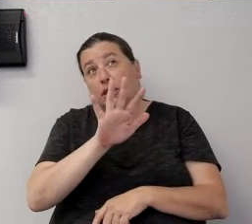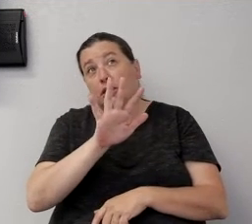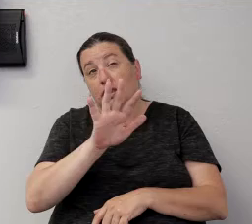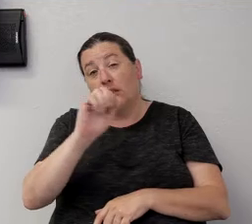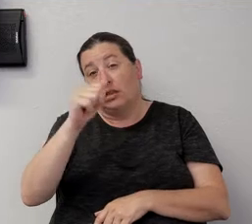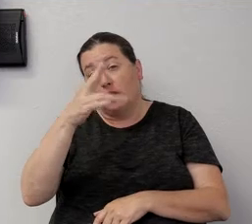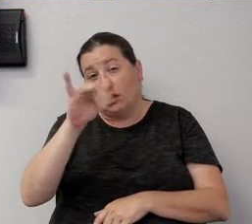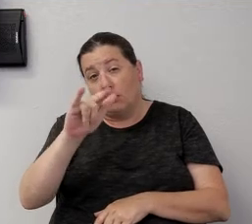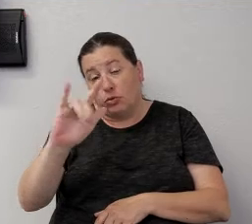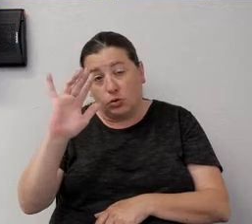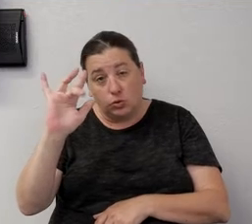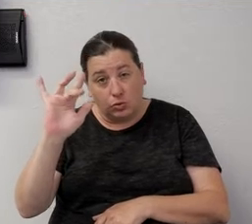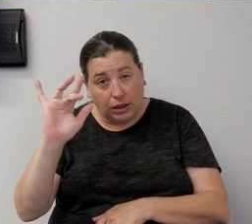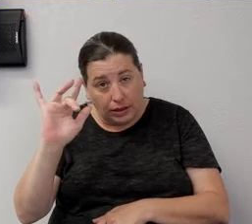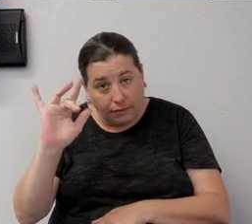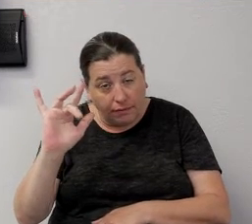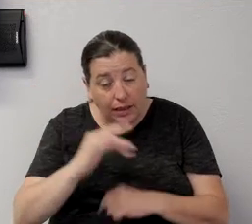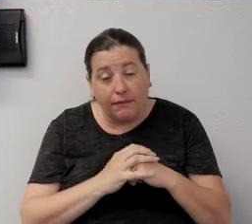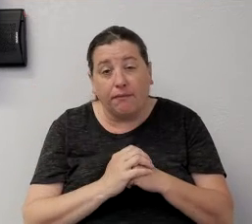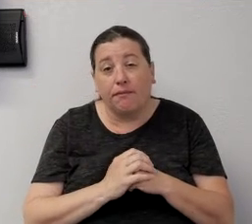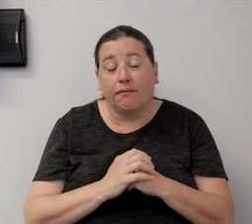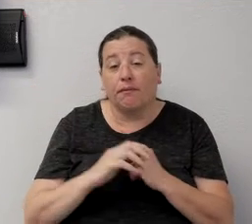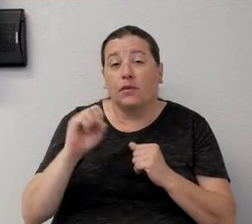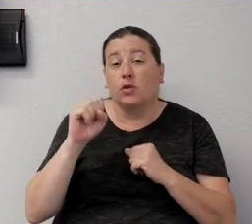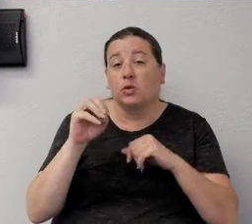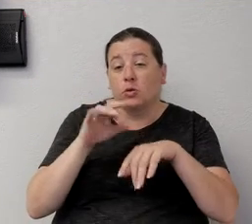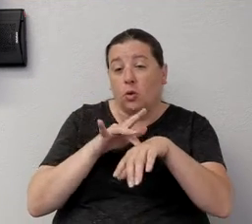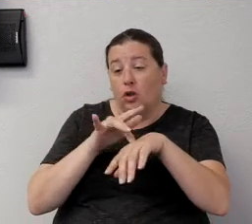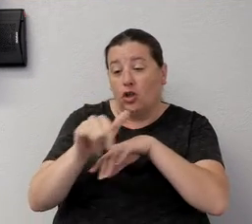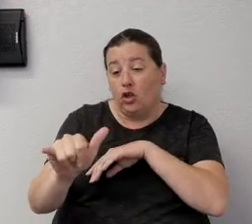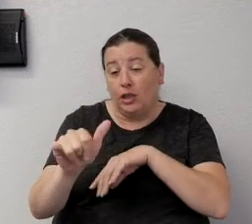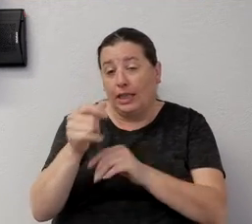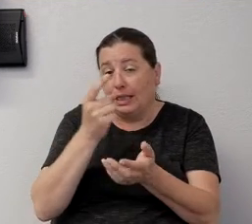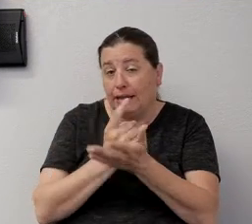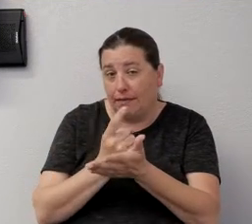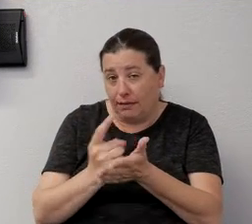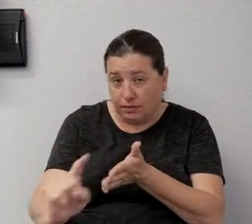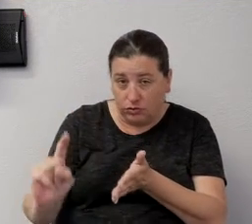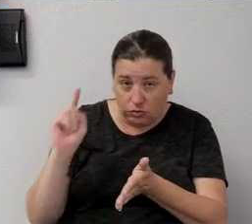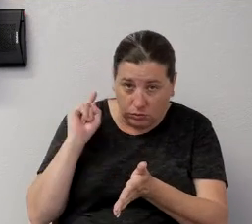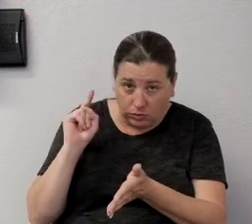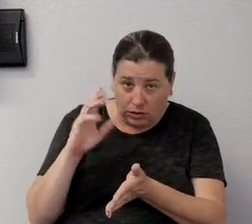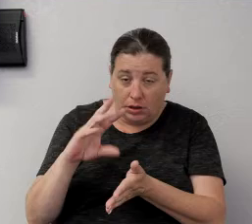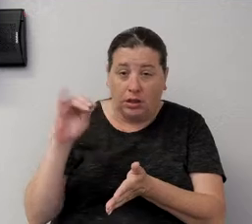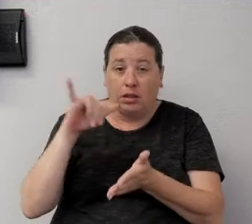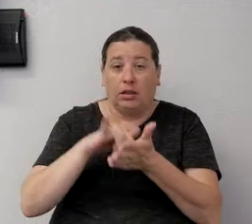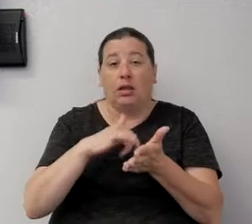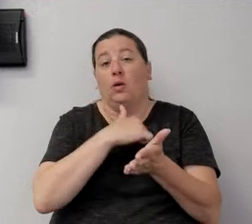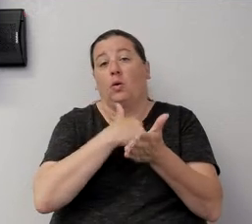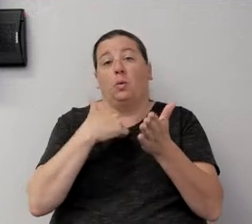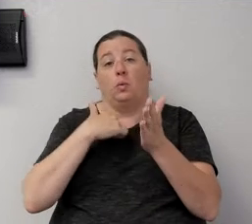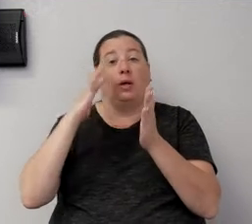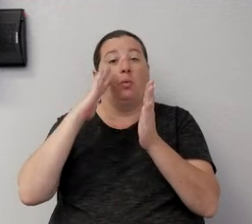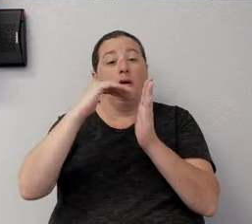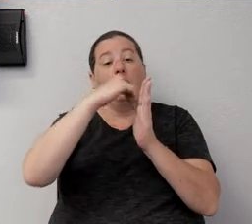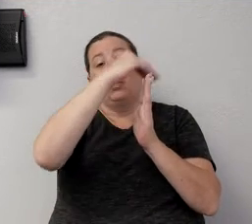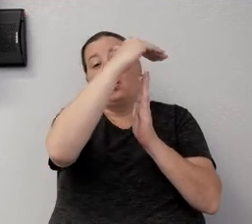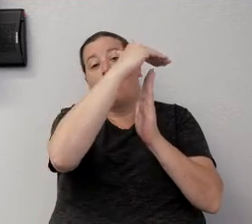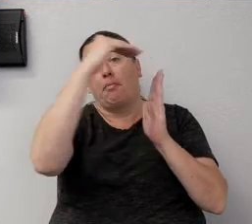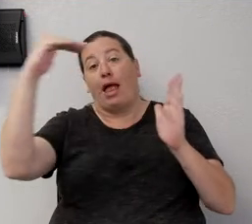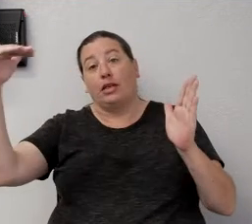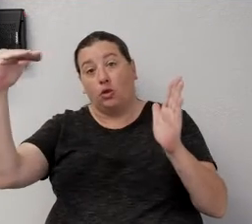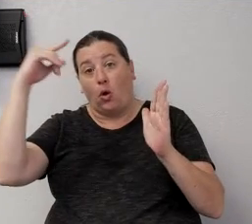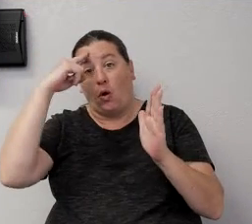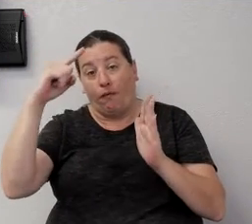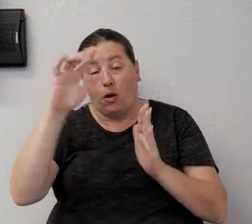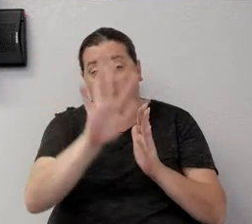25th, so early last week, and that we'd plateau for about a